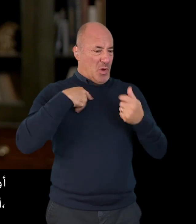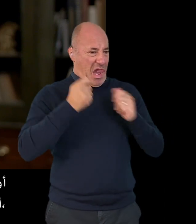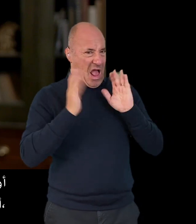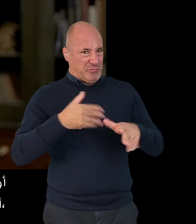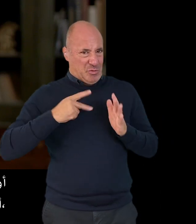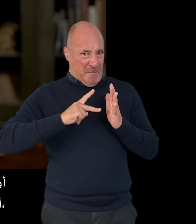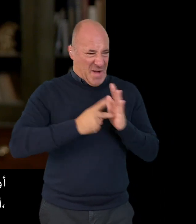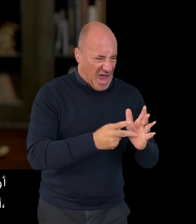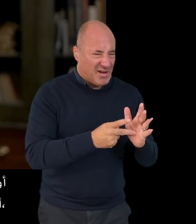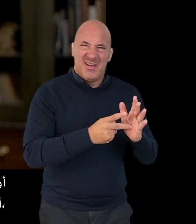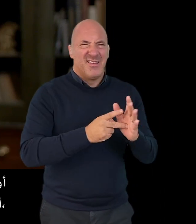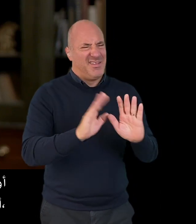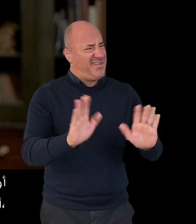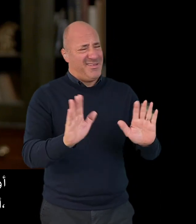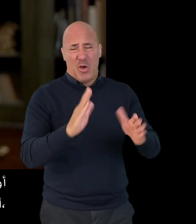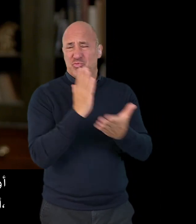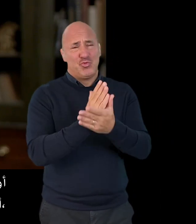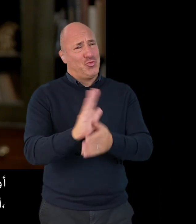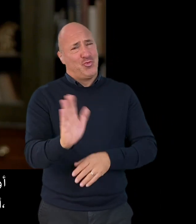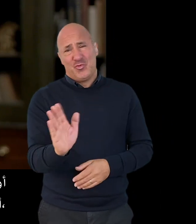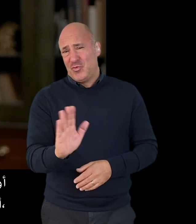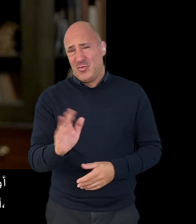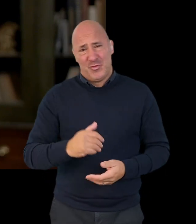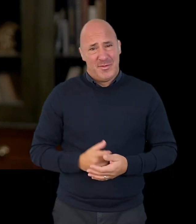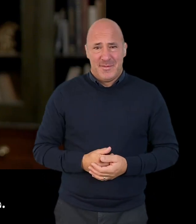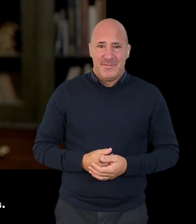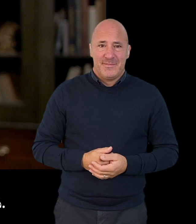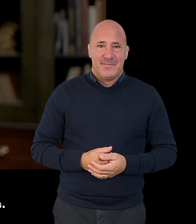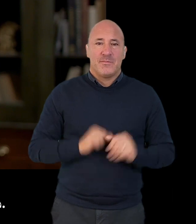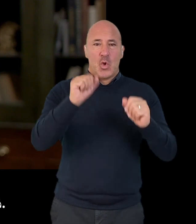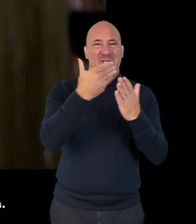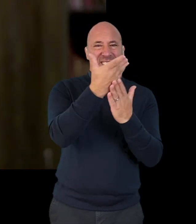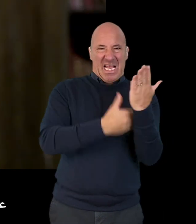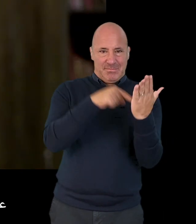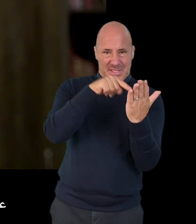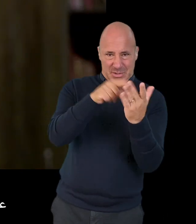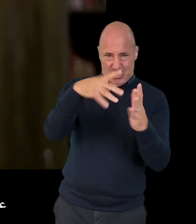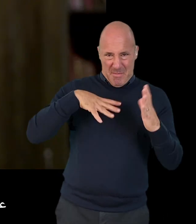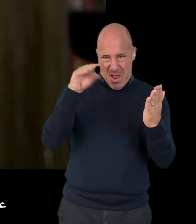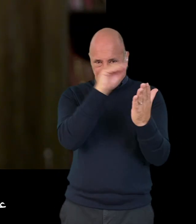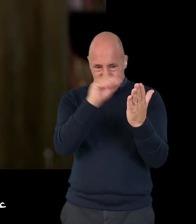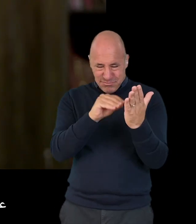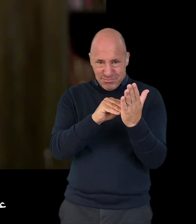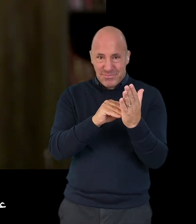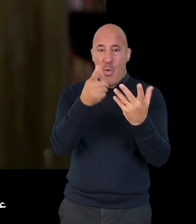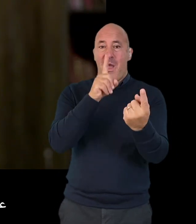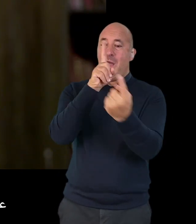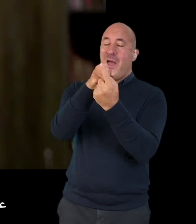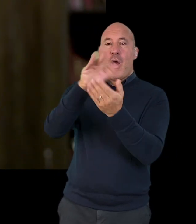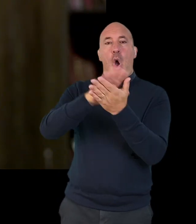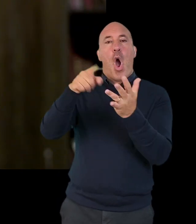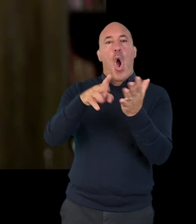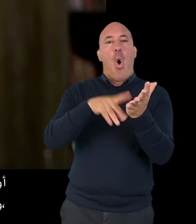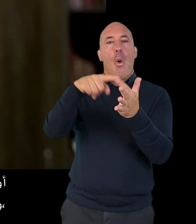a medical or social transition that isn't the case. When you're preparing your statement